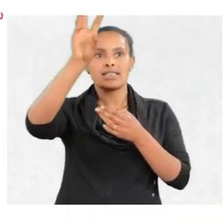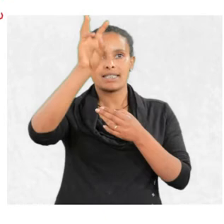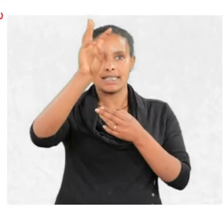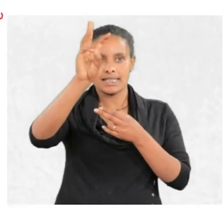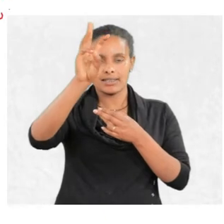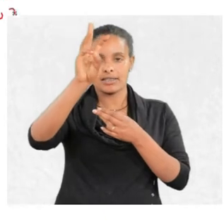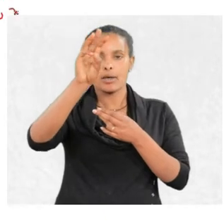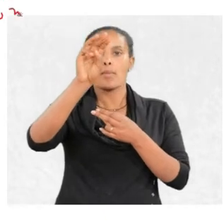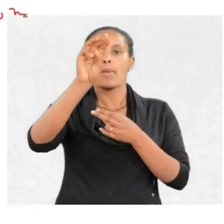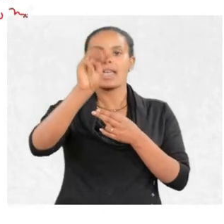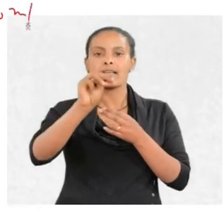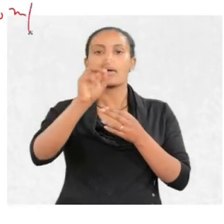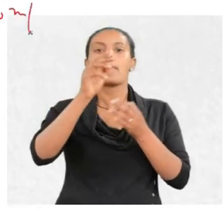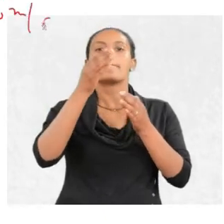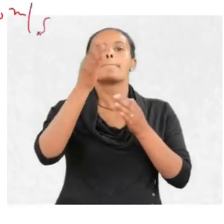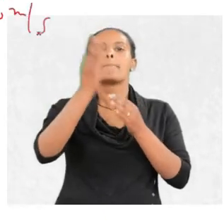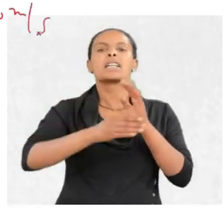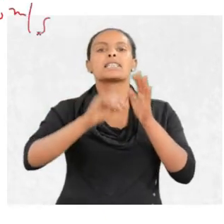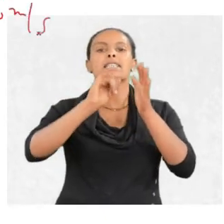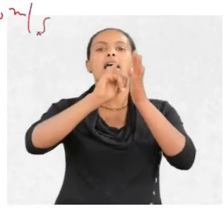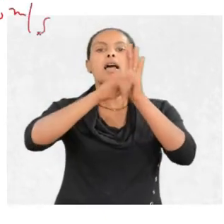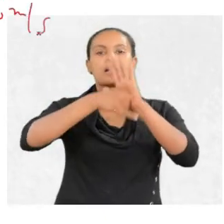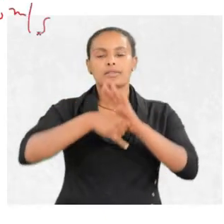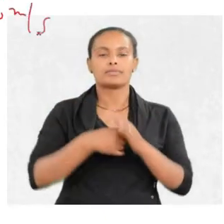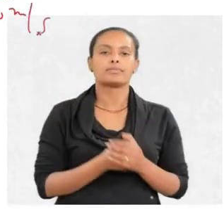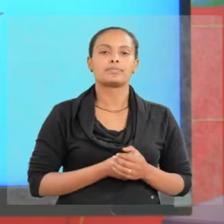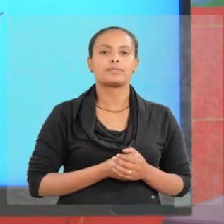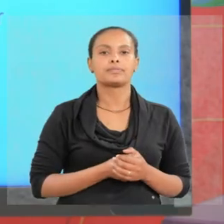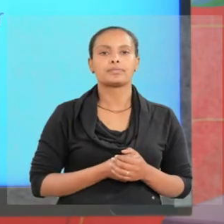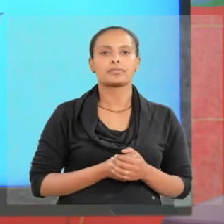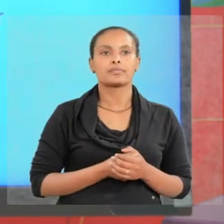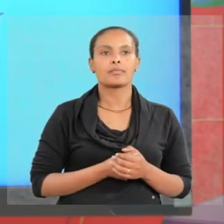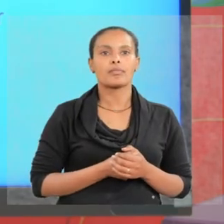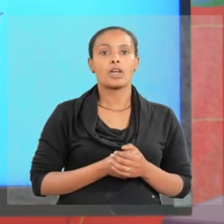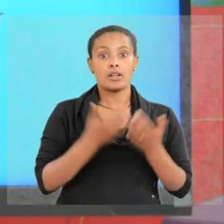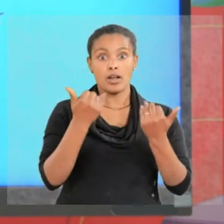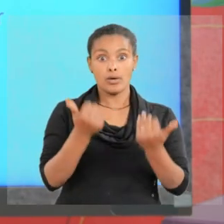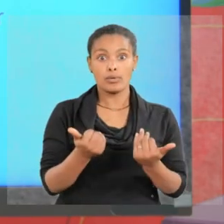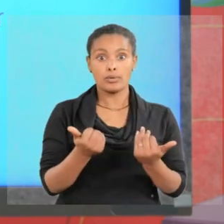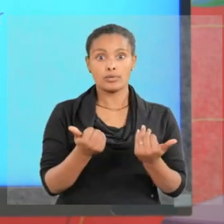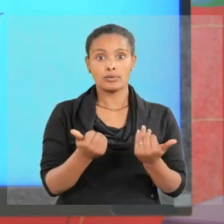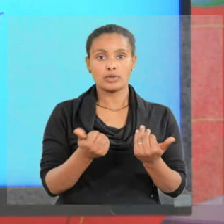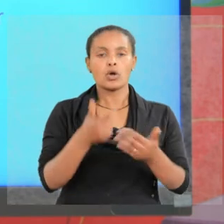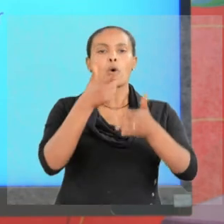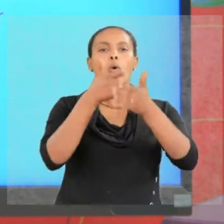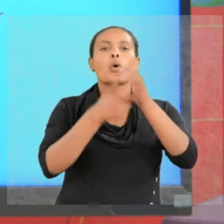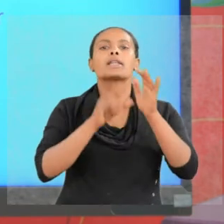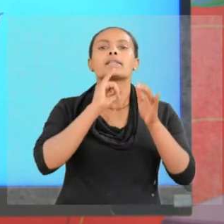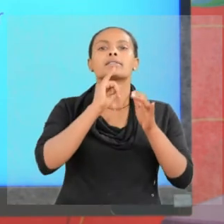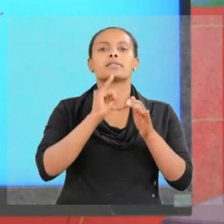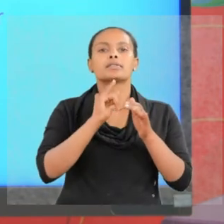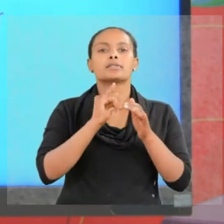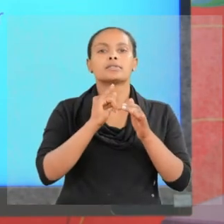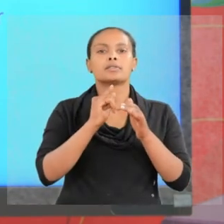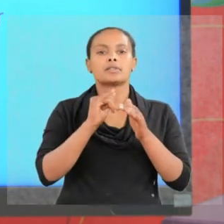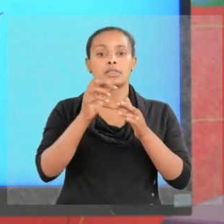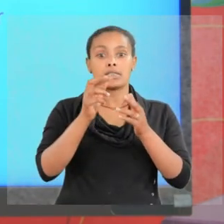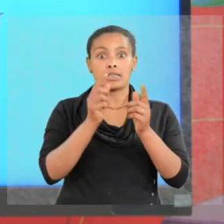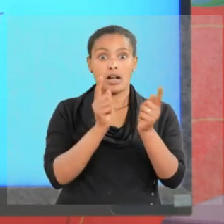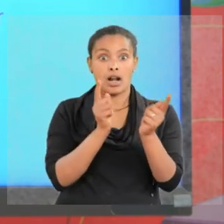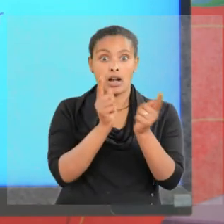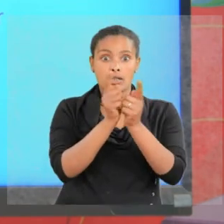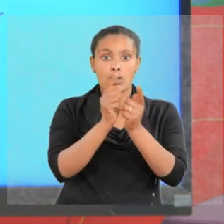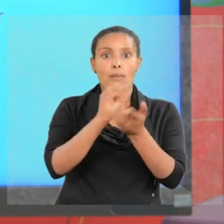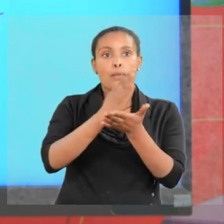power of 6 meter per second. Now, what is the relation